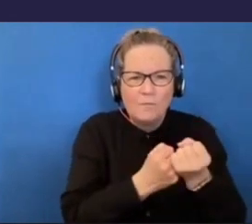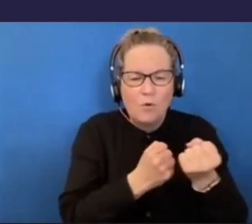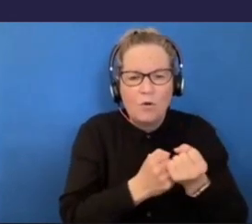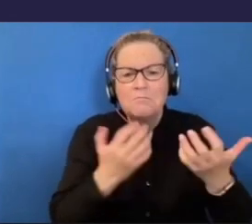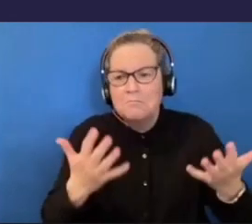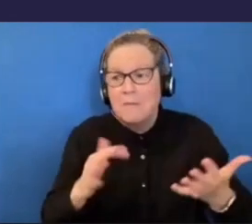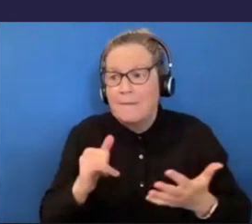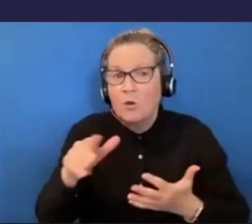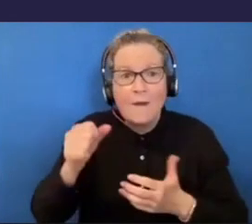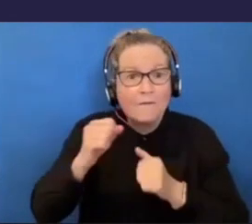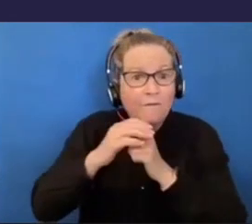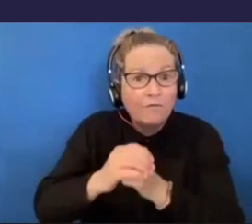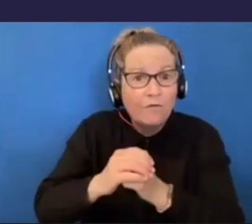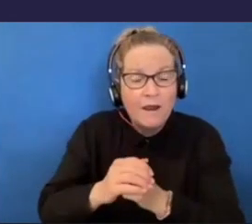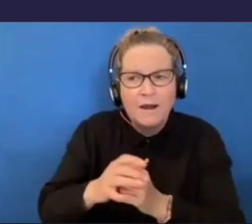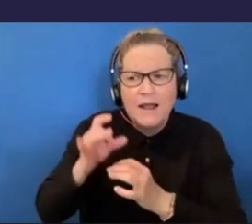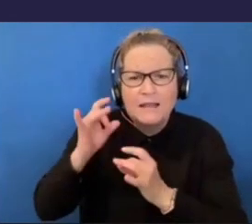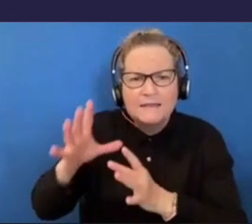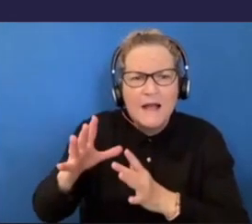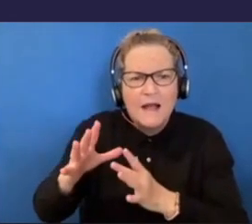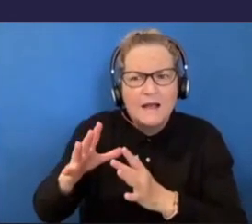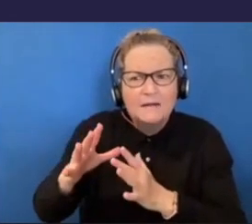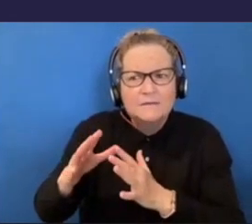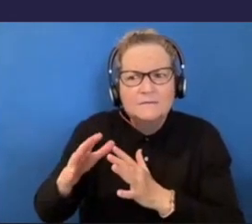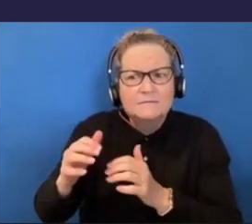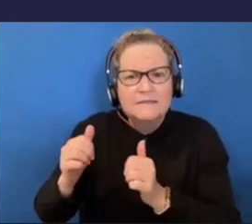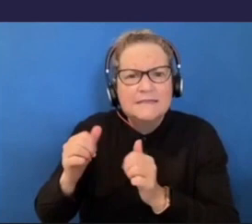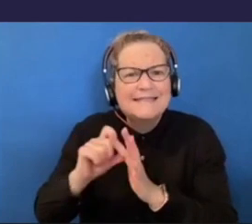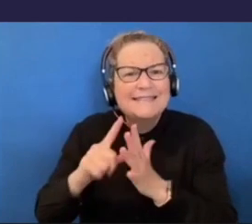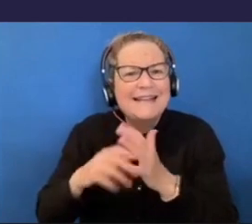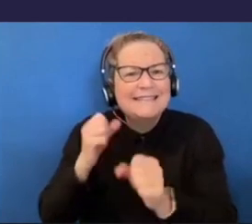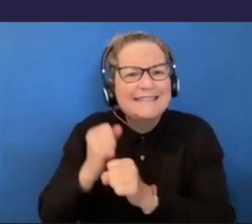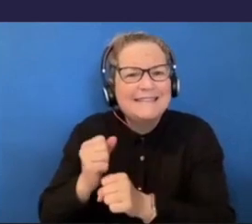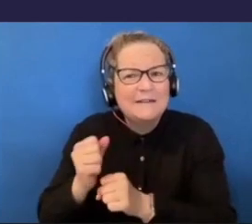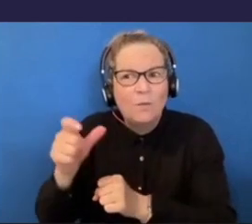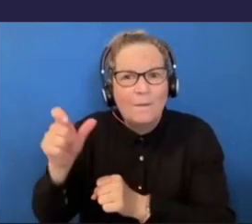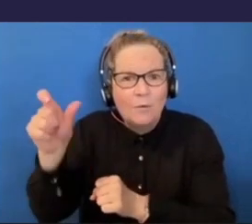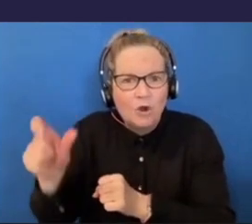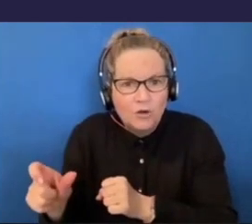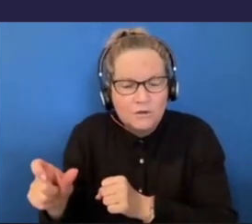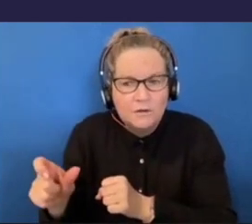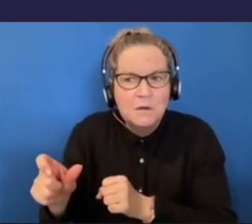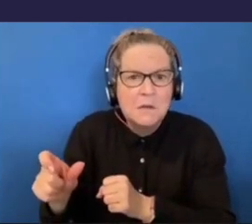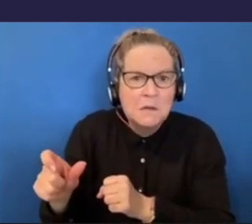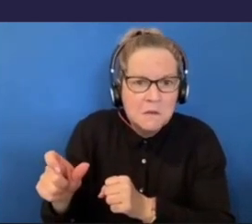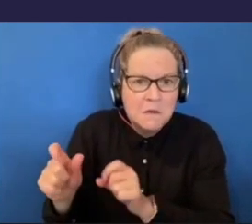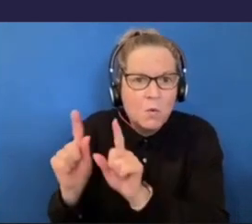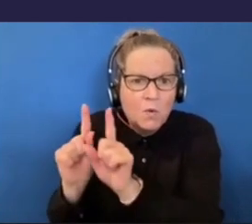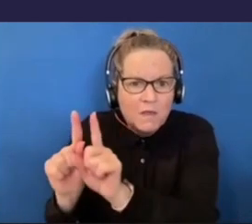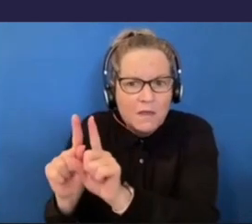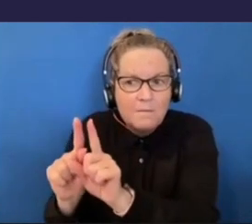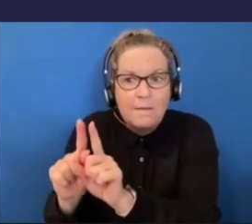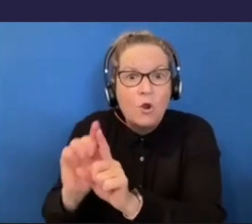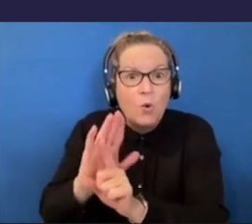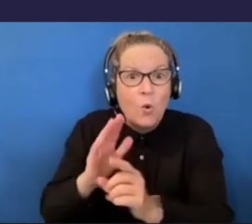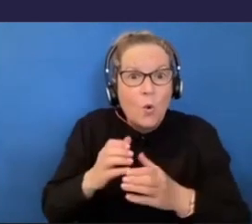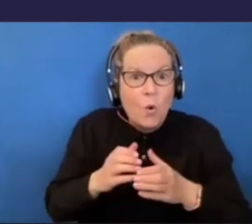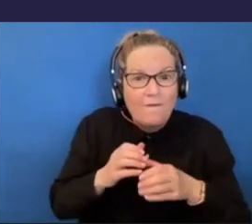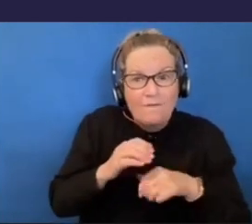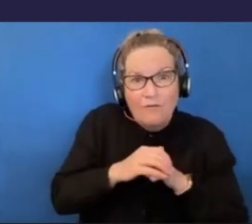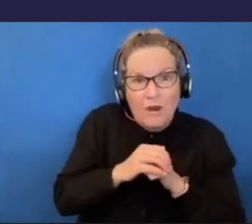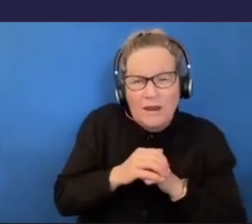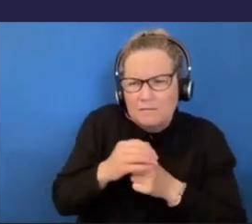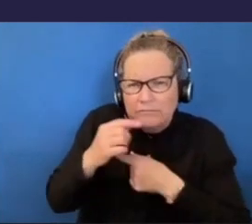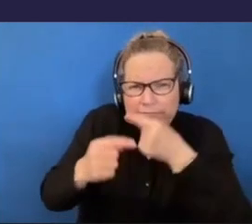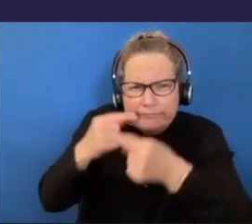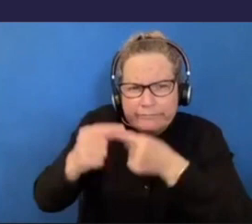friend that starts dating someone, your friend group may get together and offer advice to the friend about the new